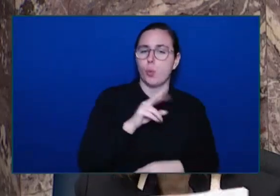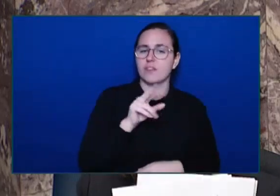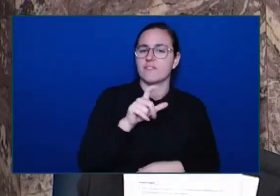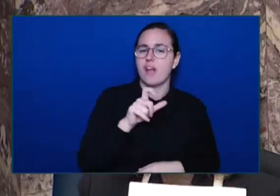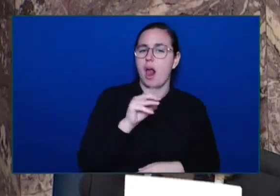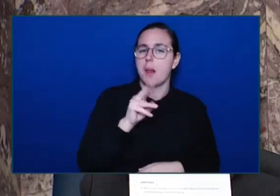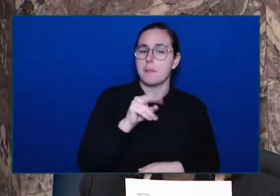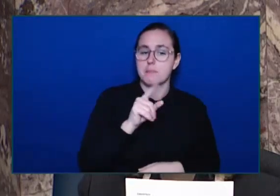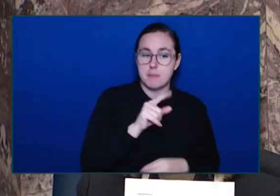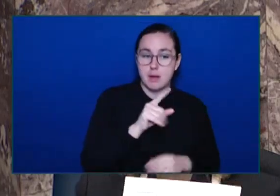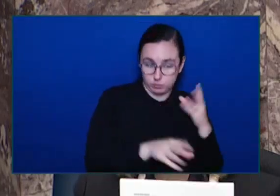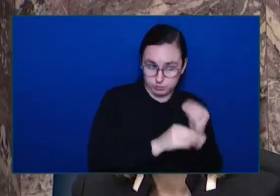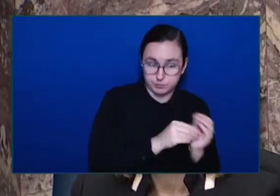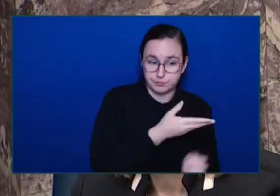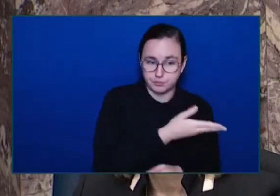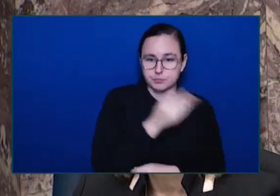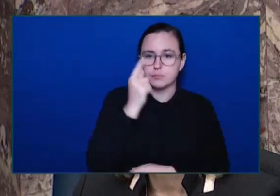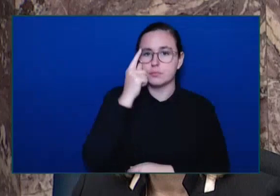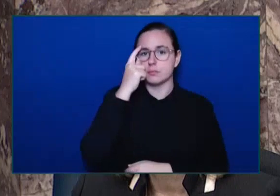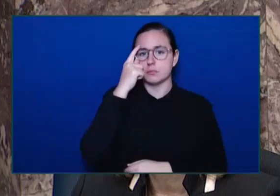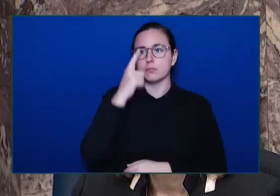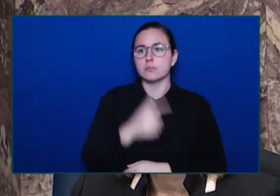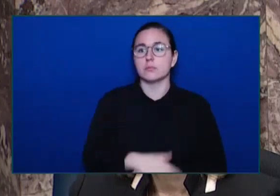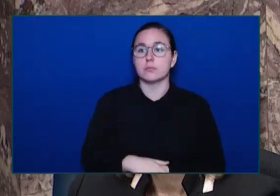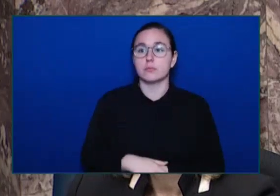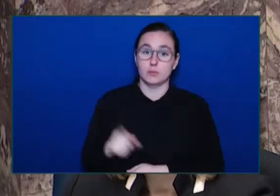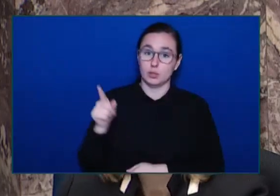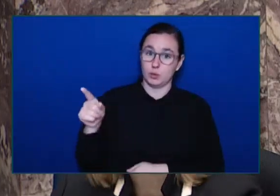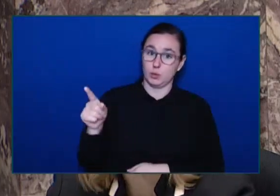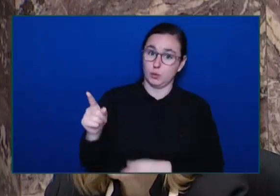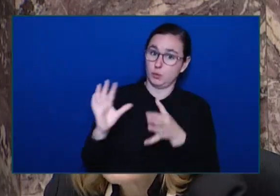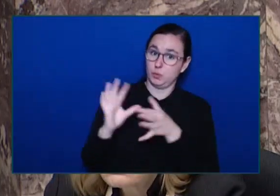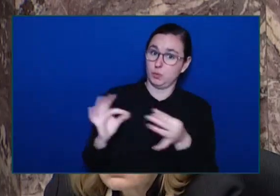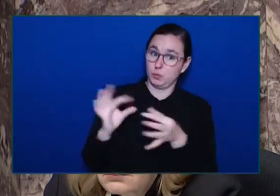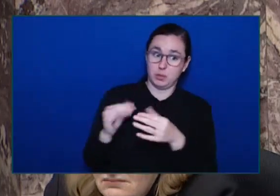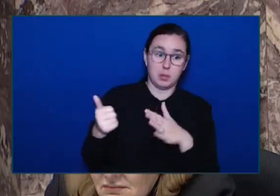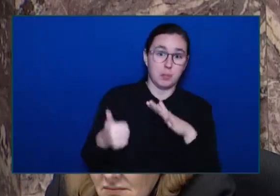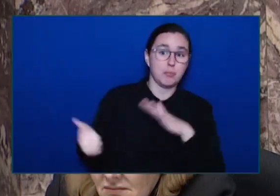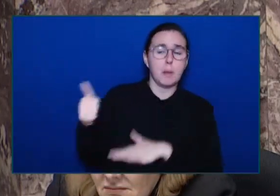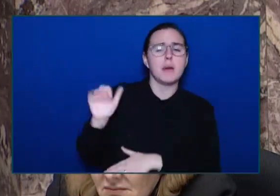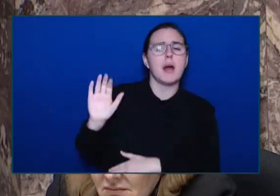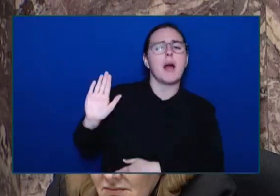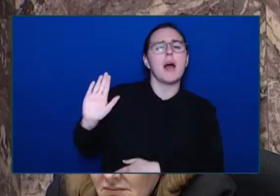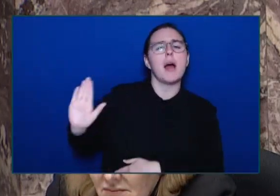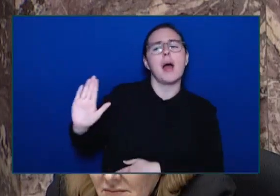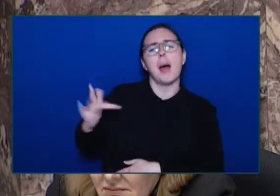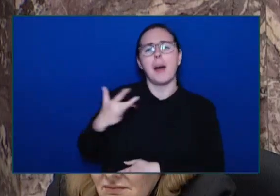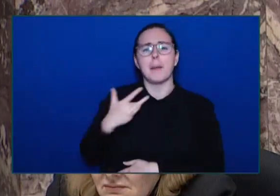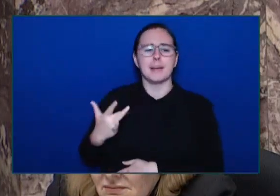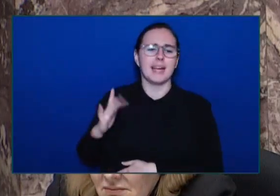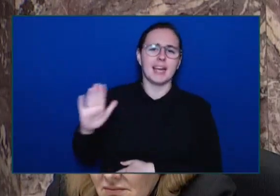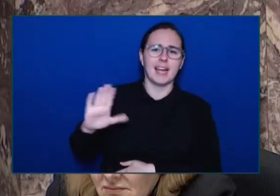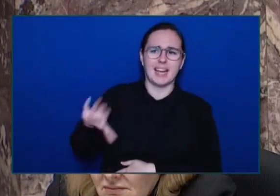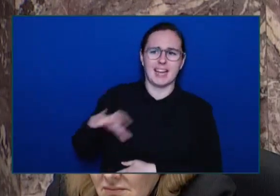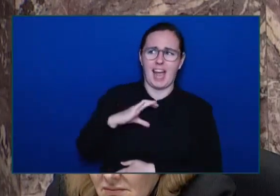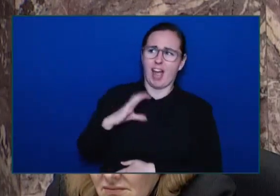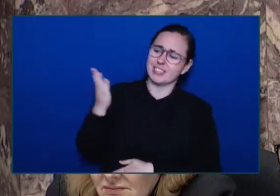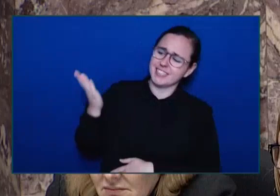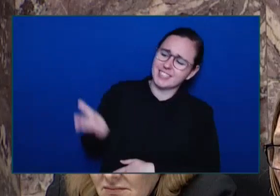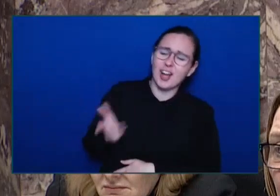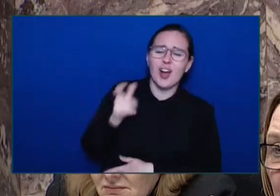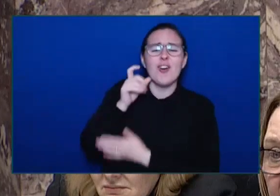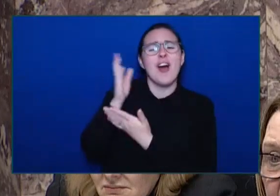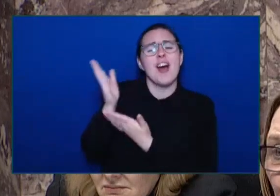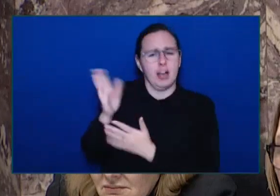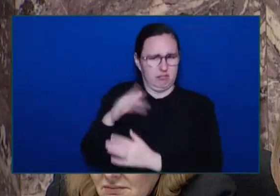At every single opportunity That he had He avoided taking accountability For the mess But let's be